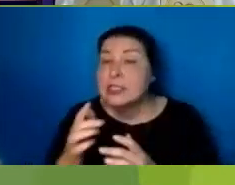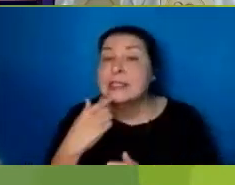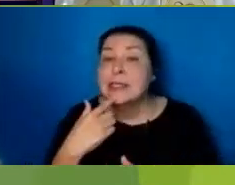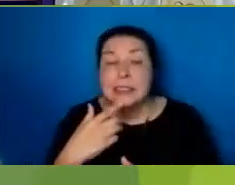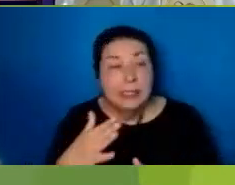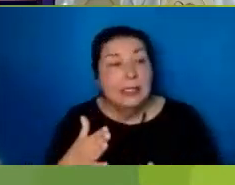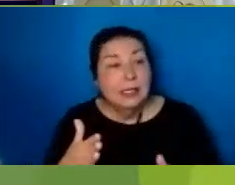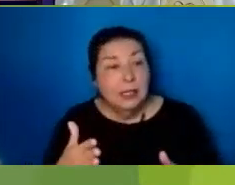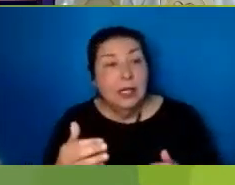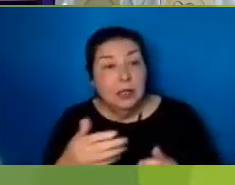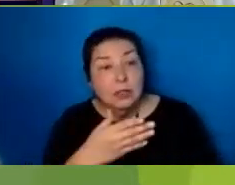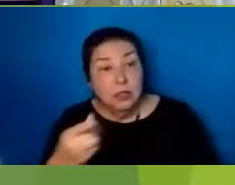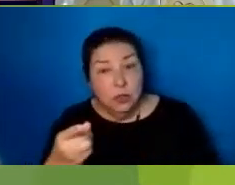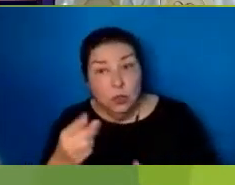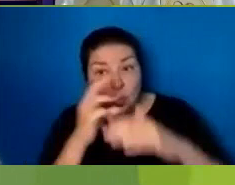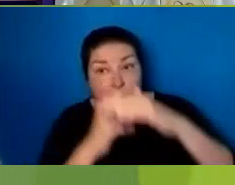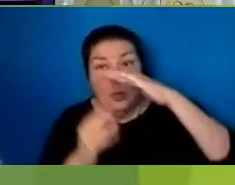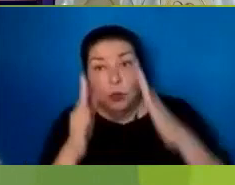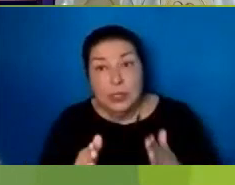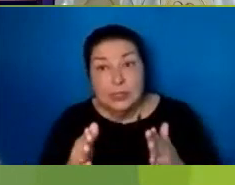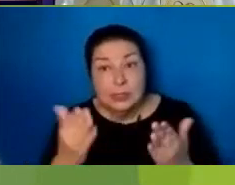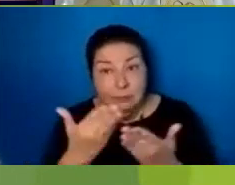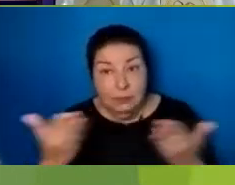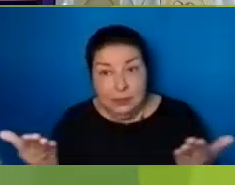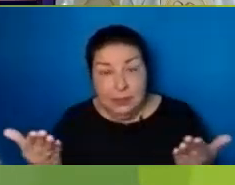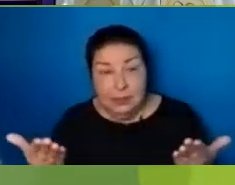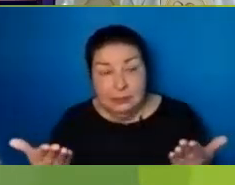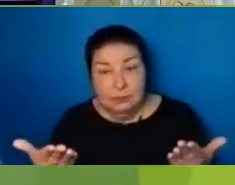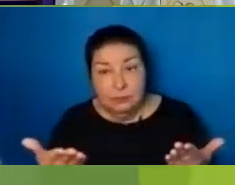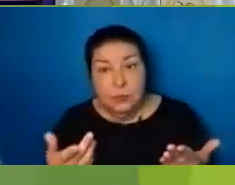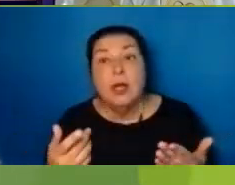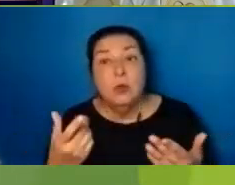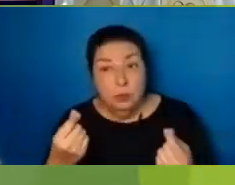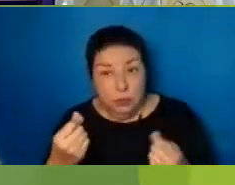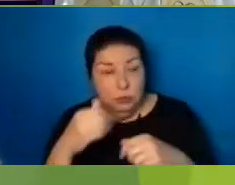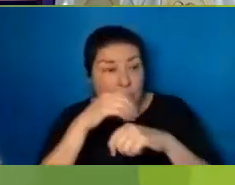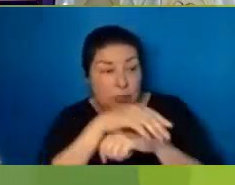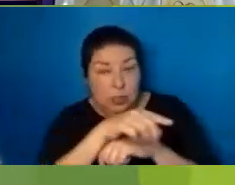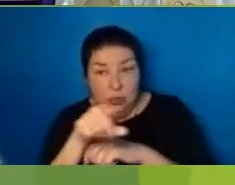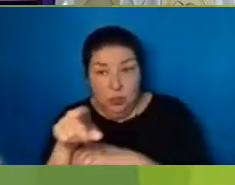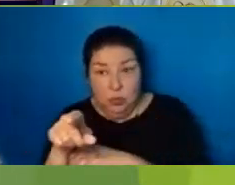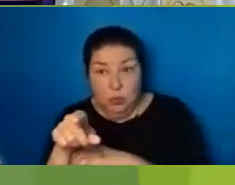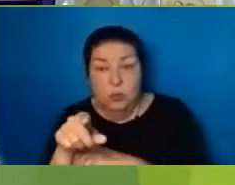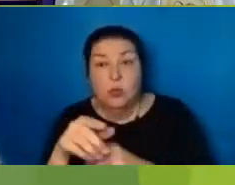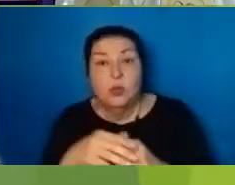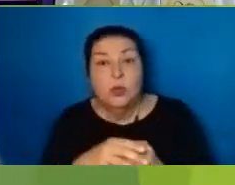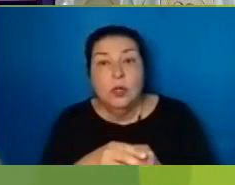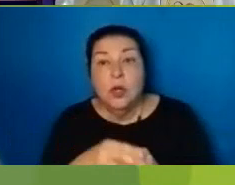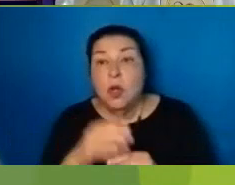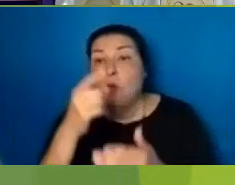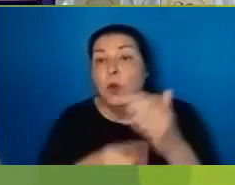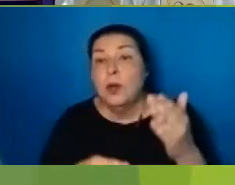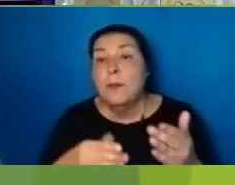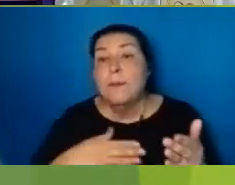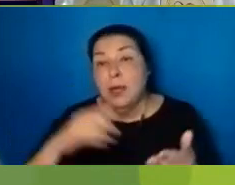Joy You Are Witnesses Of These Things I Am Going To Send You To What My Father Had